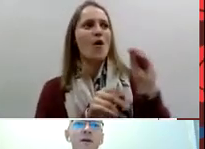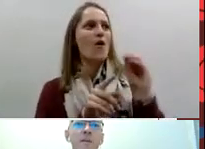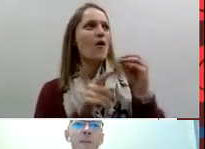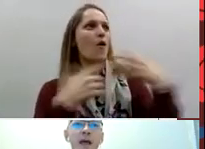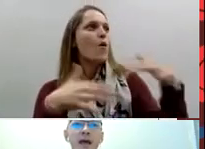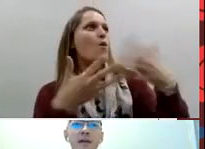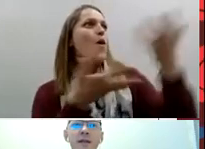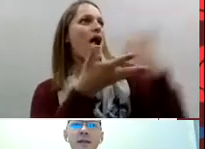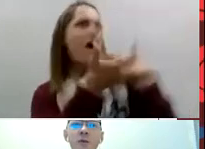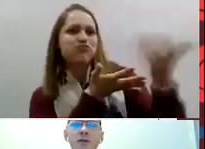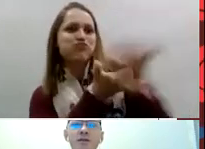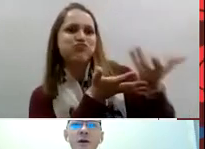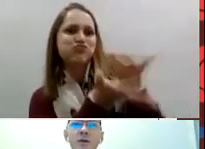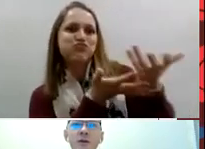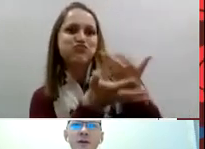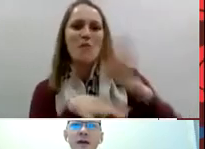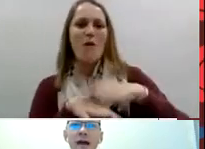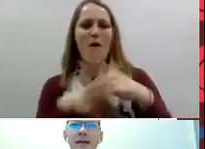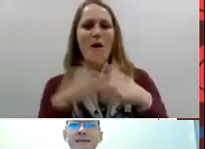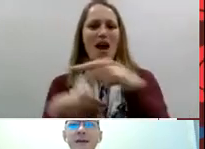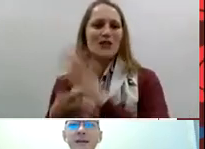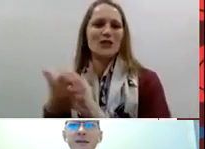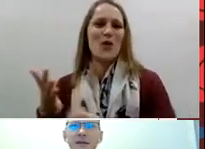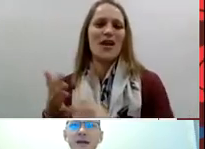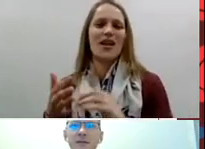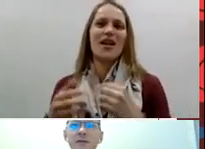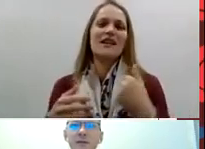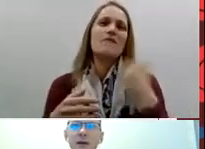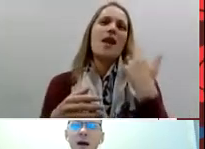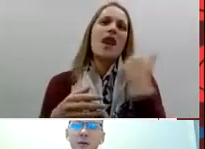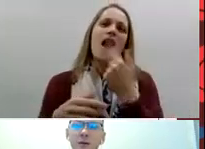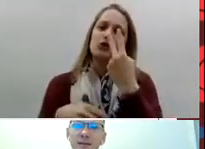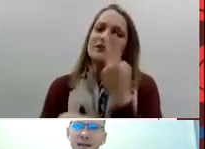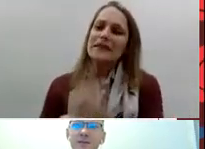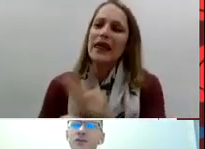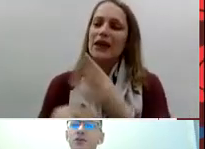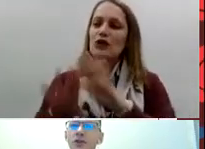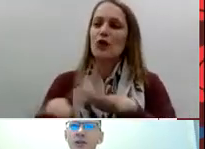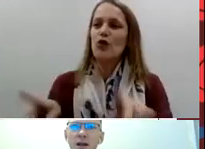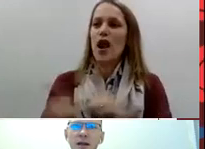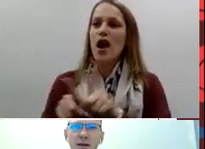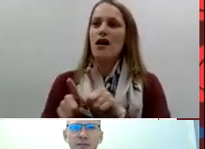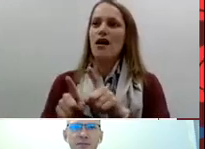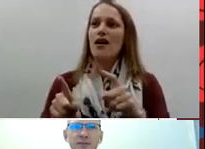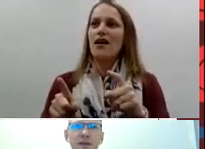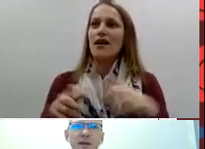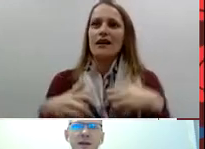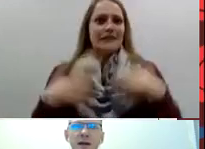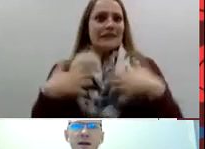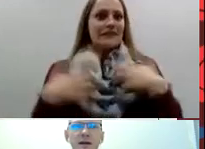and they were so excited to discover that I was deaf just like them